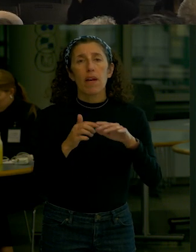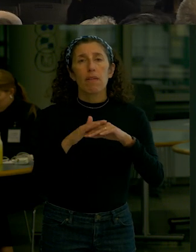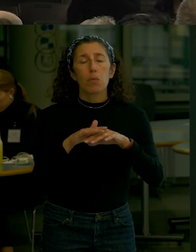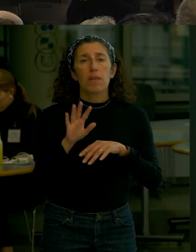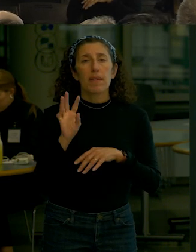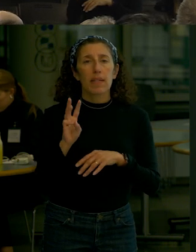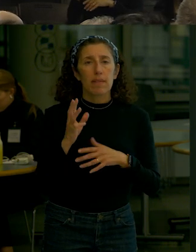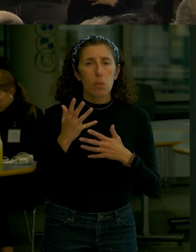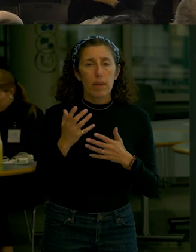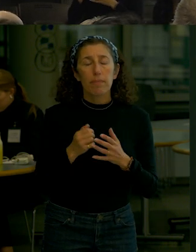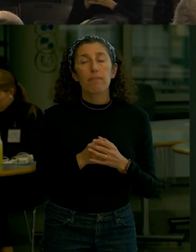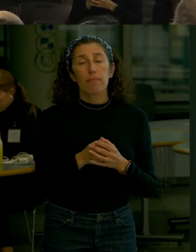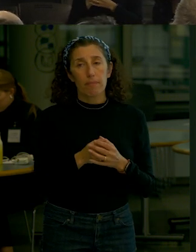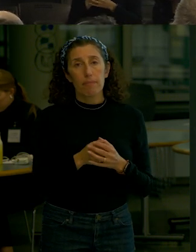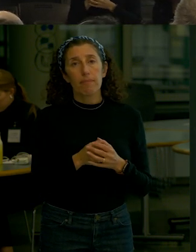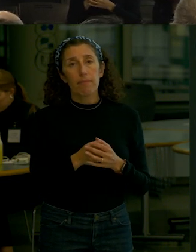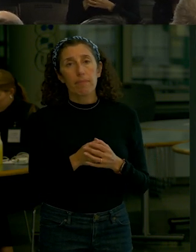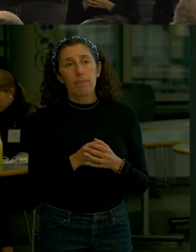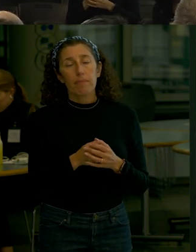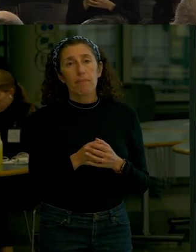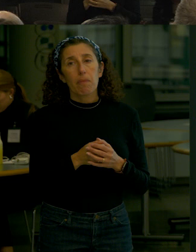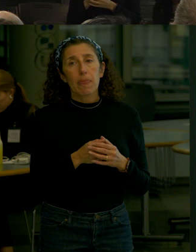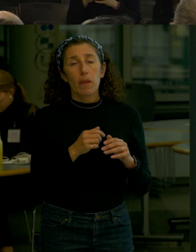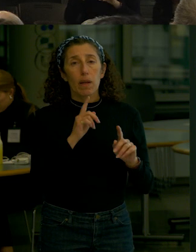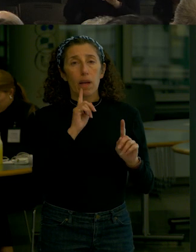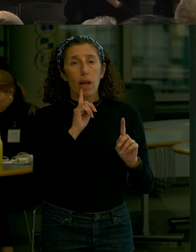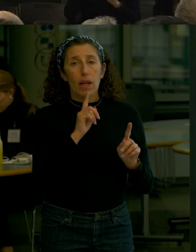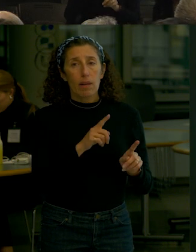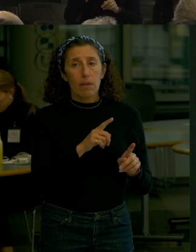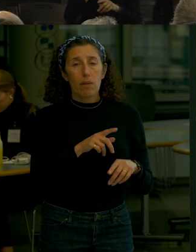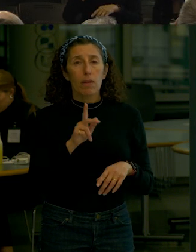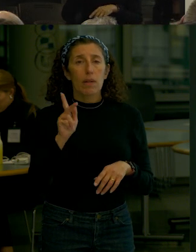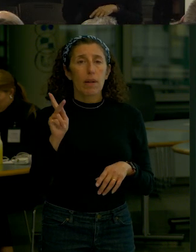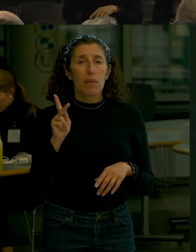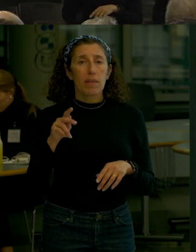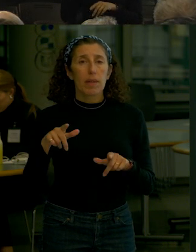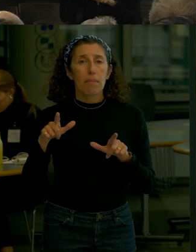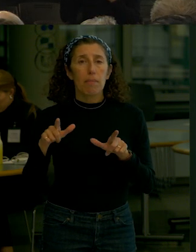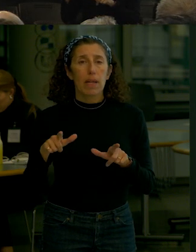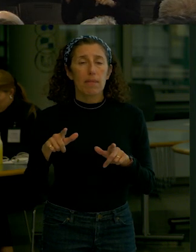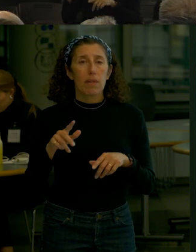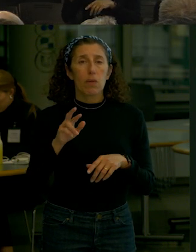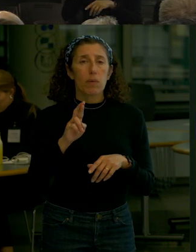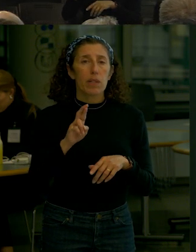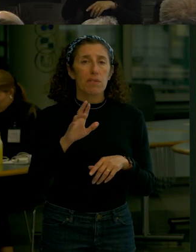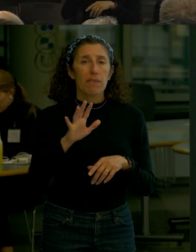Okay, so right now we're looking at where Kowski Plaza And Reach 5 North Cove Marina